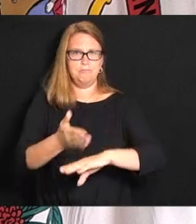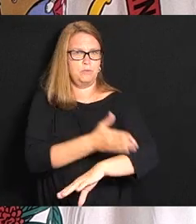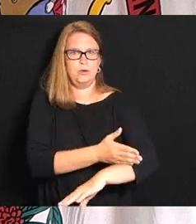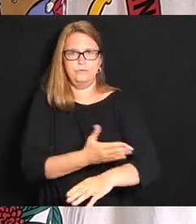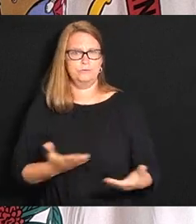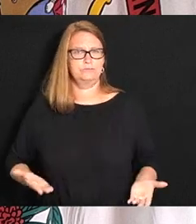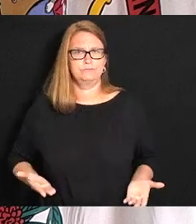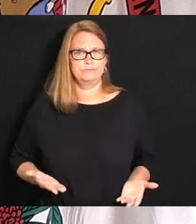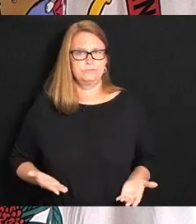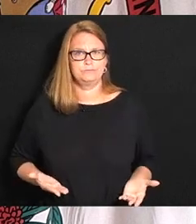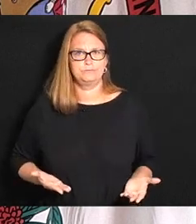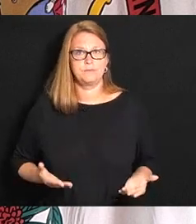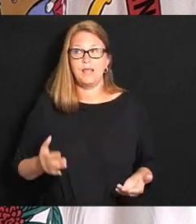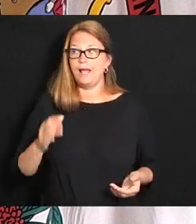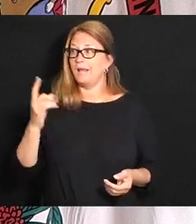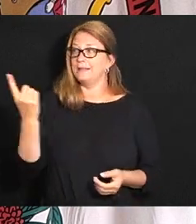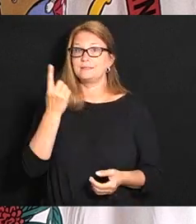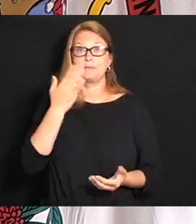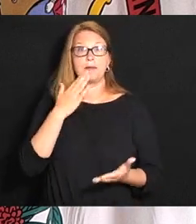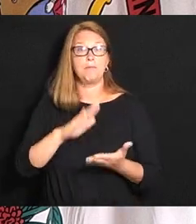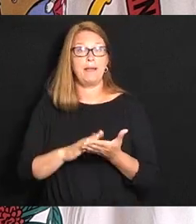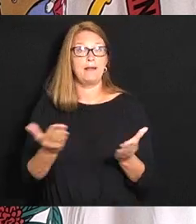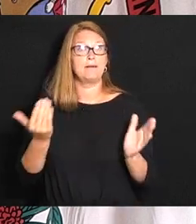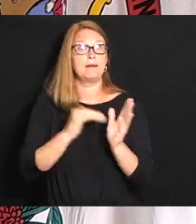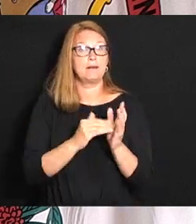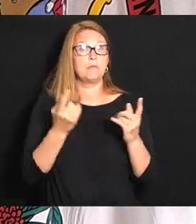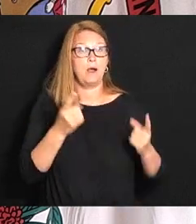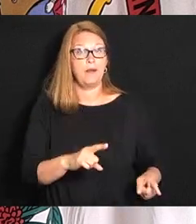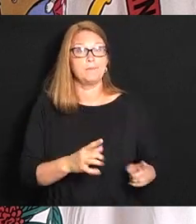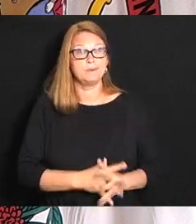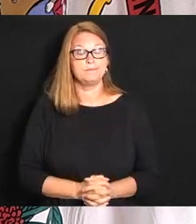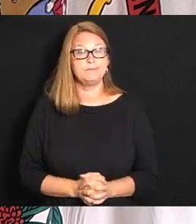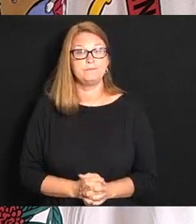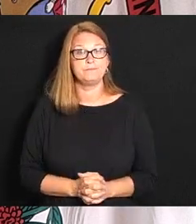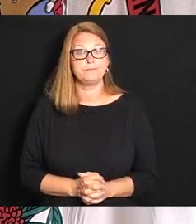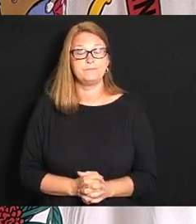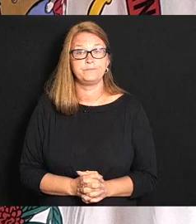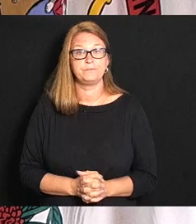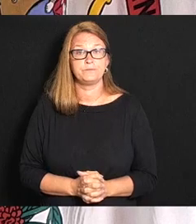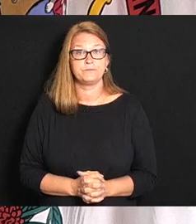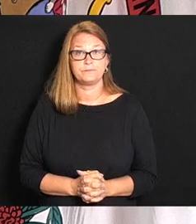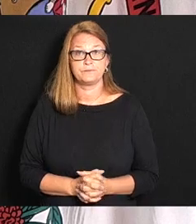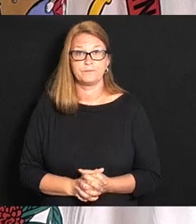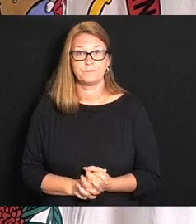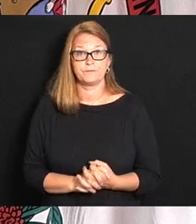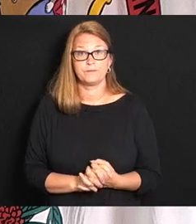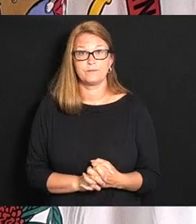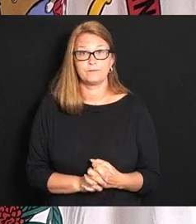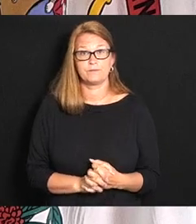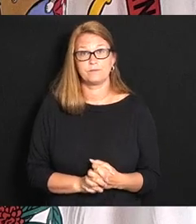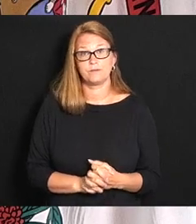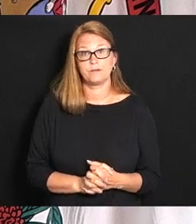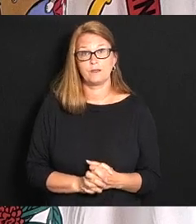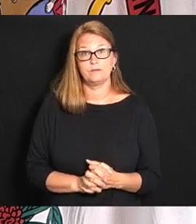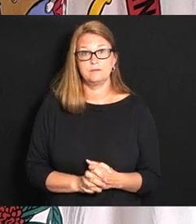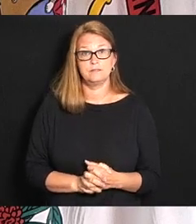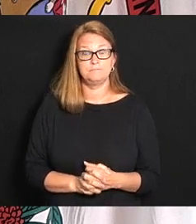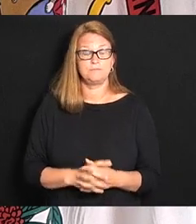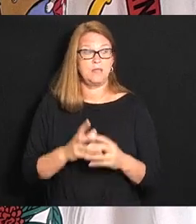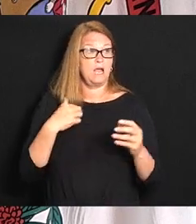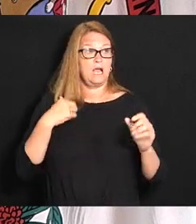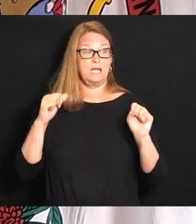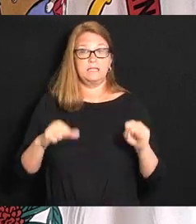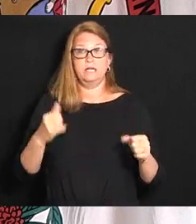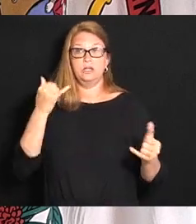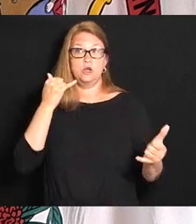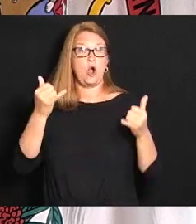waiting for the next terrible thing to happen and absolutely with all in me we can call a thousand